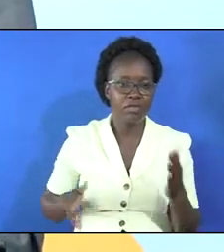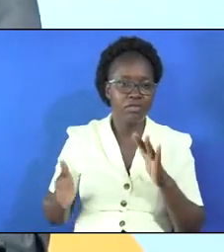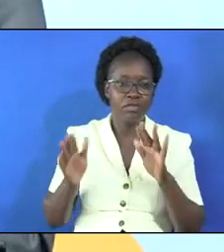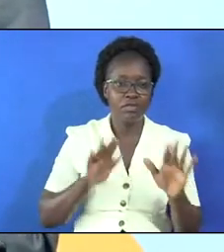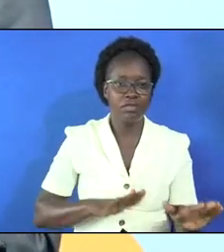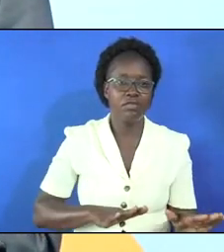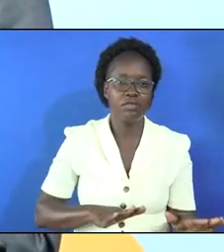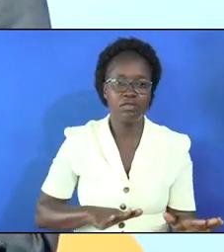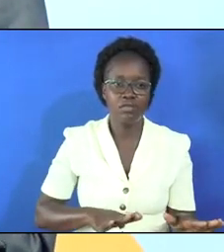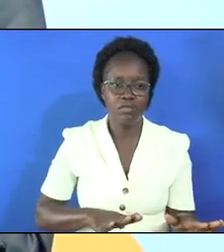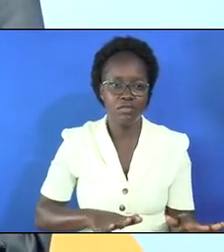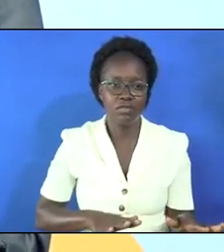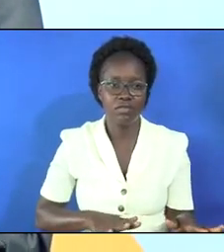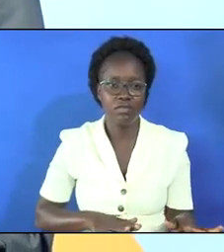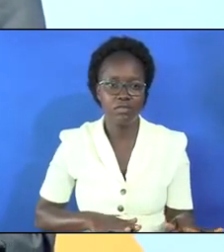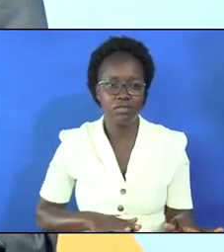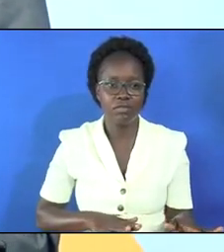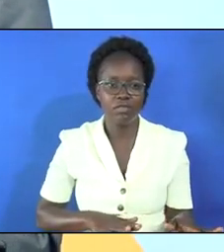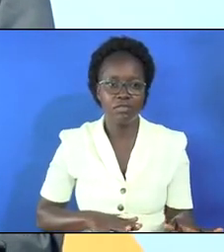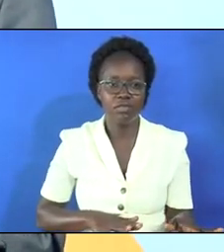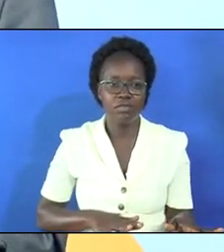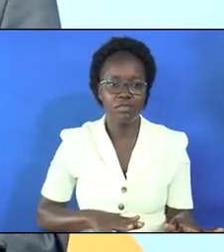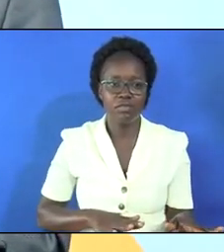Lord lay